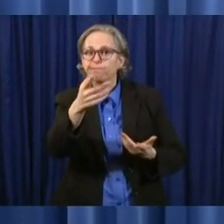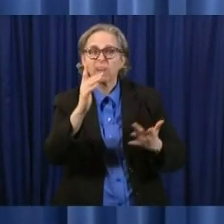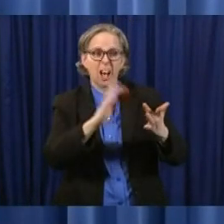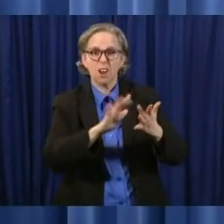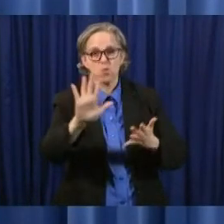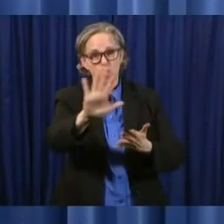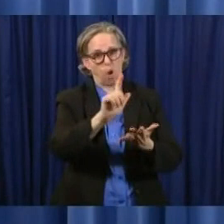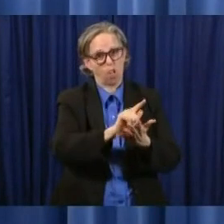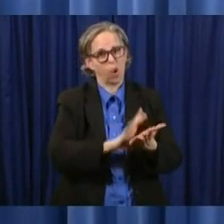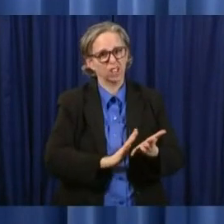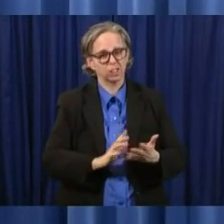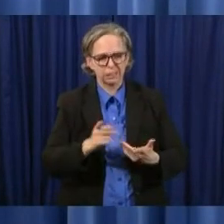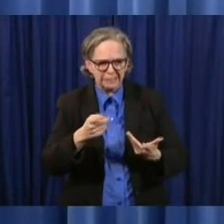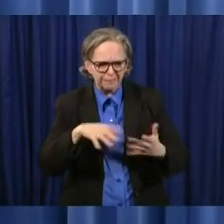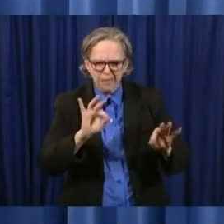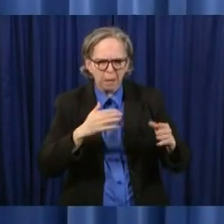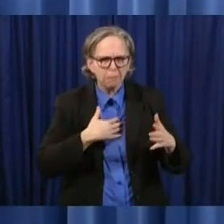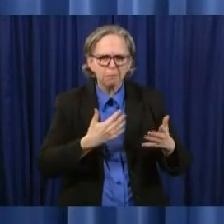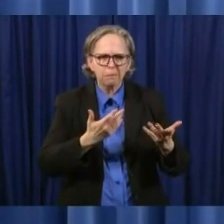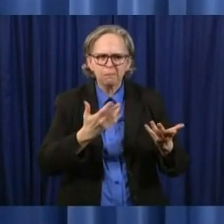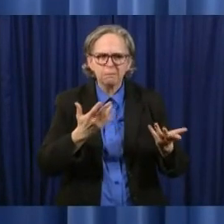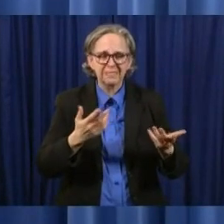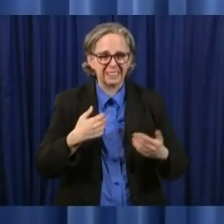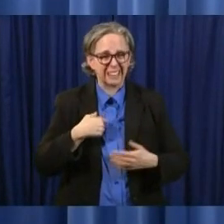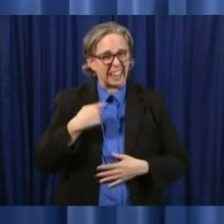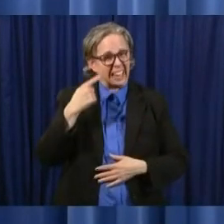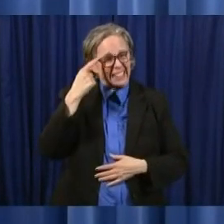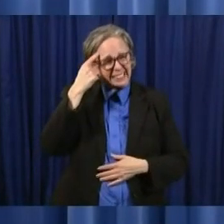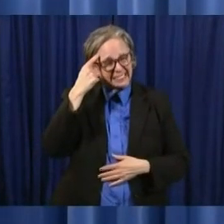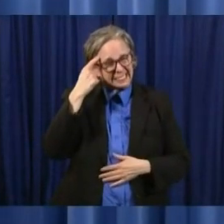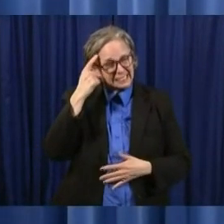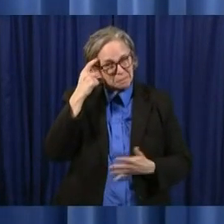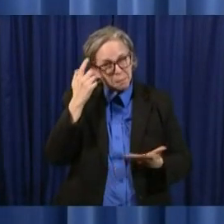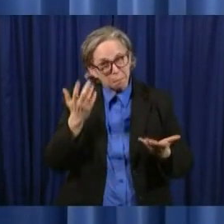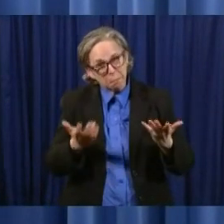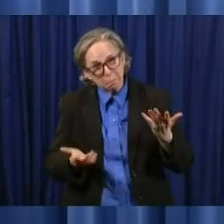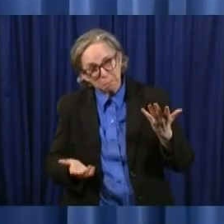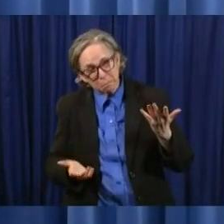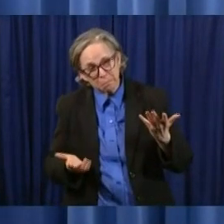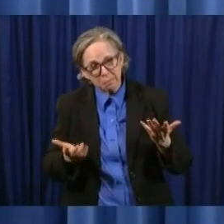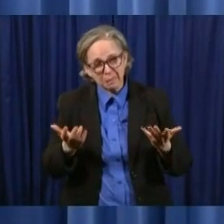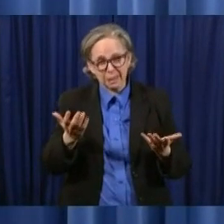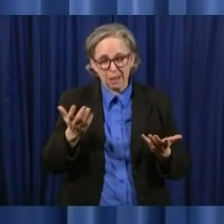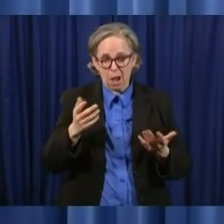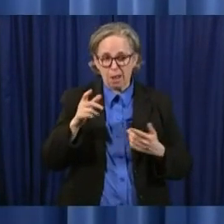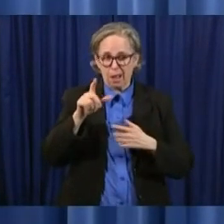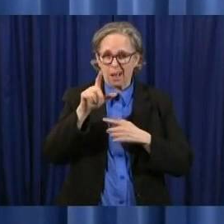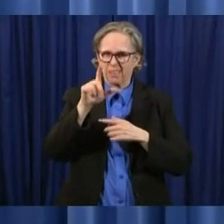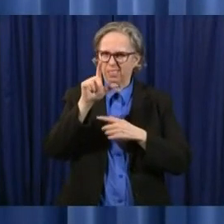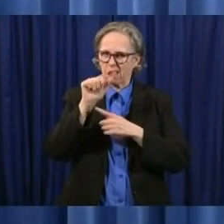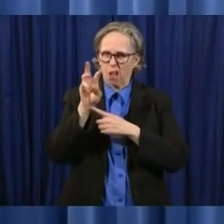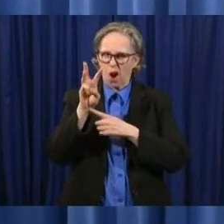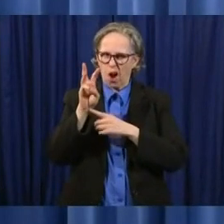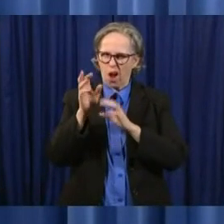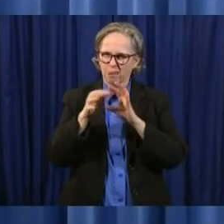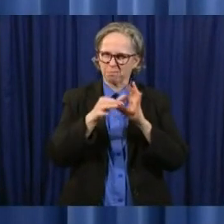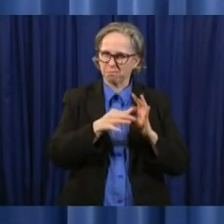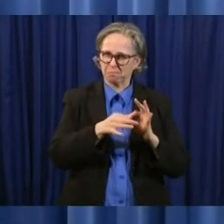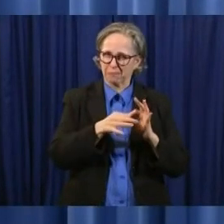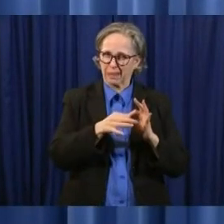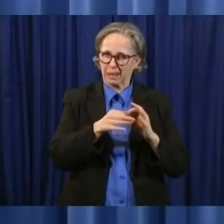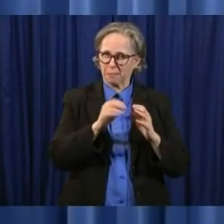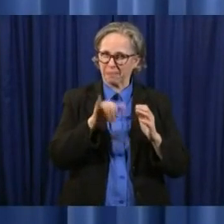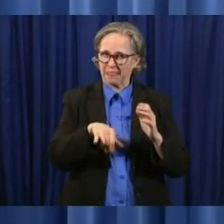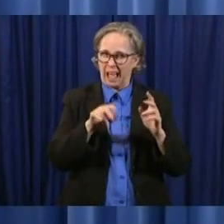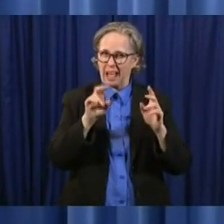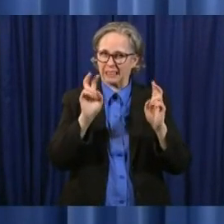i would suspect an area of the law that is not really defined uh and my guess is i don't